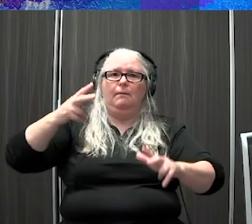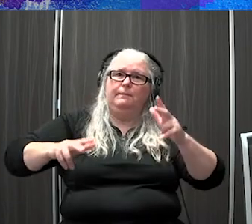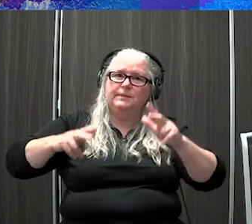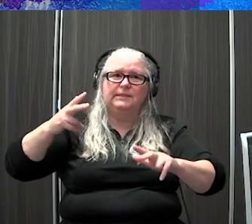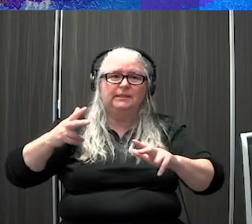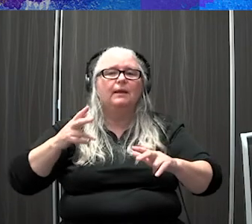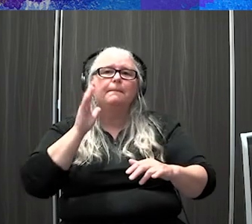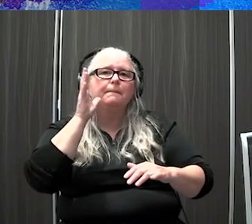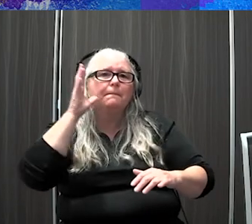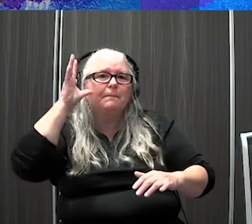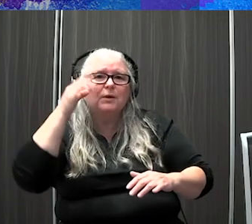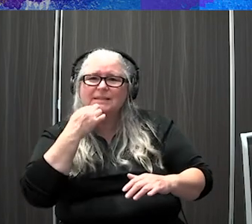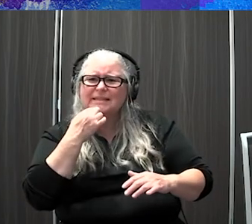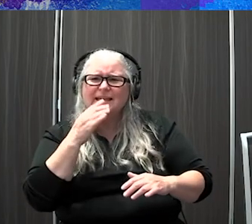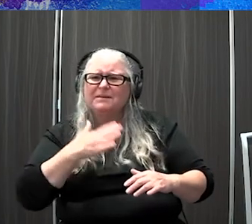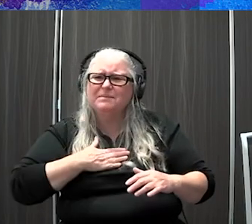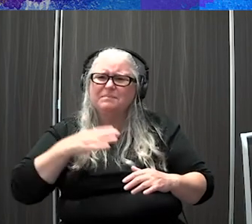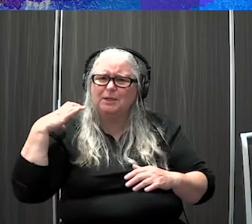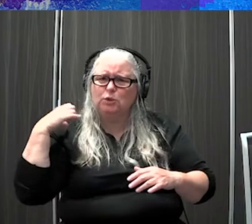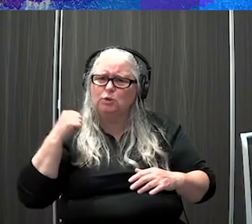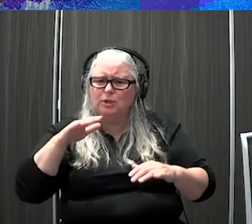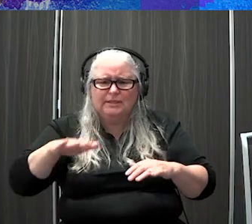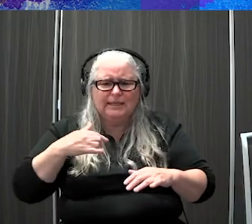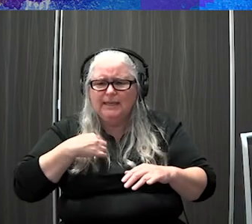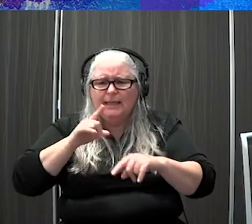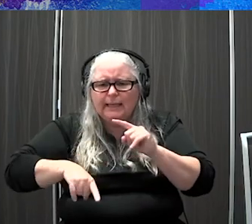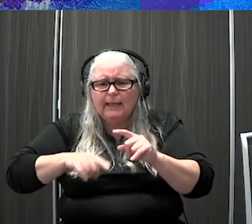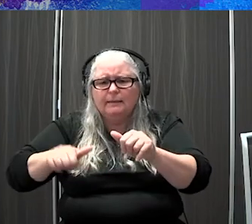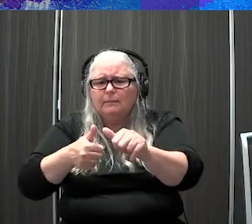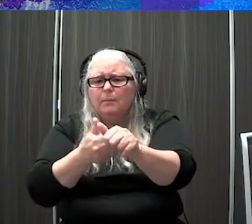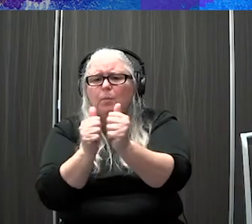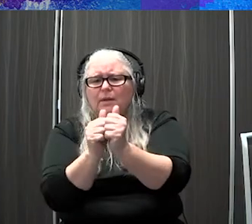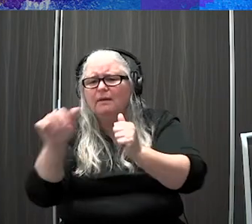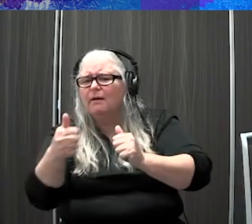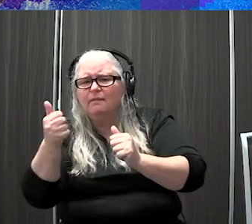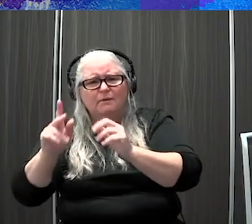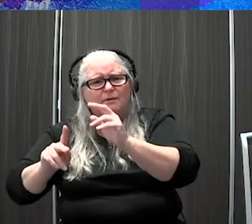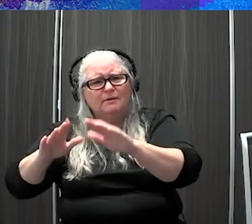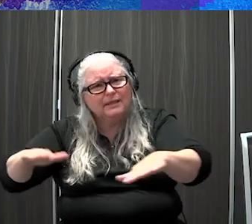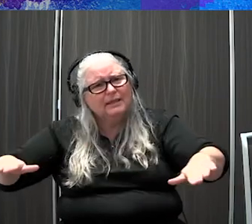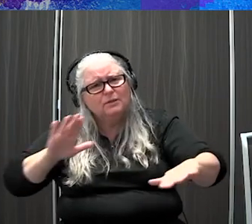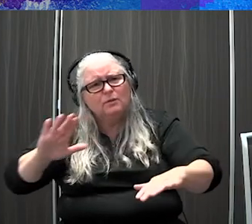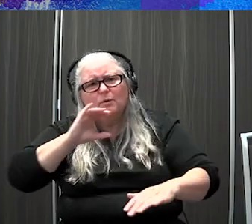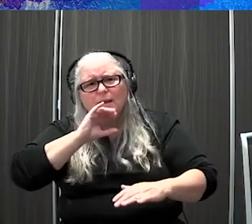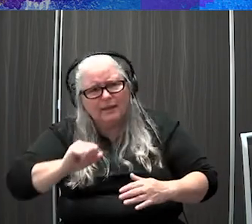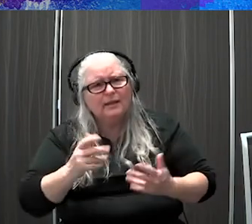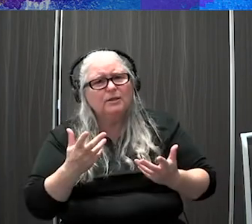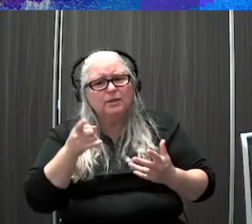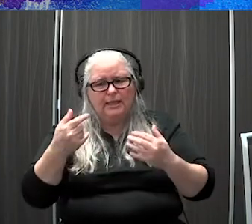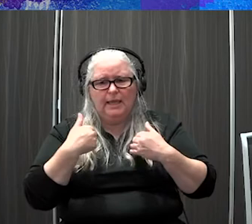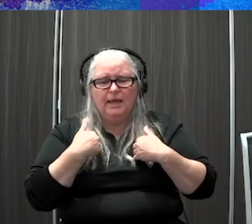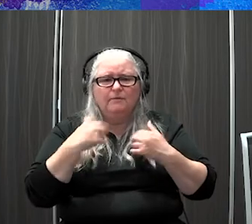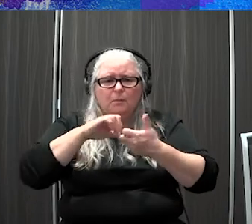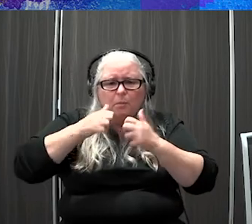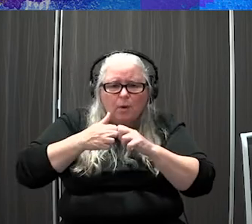often tell us that their kiddo is not able to keep up with their peers, that they have a lot of issues when it's dark or that they're walking on, um,